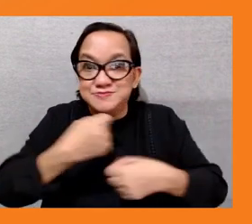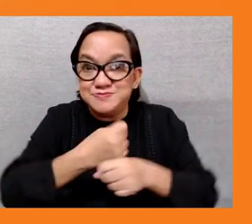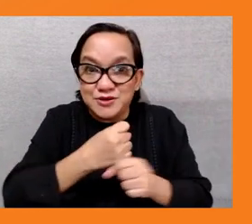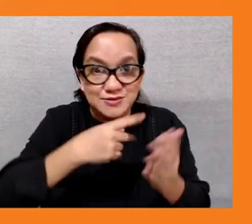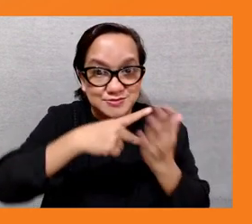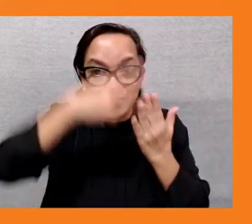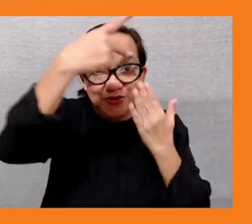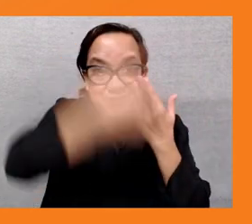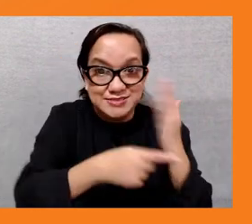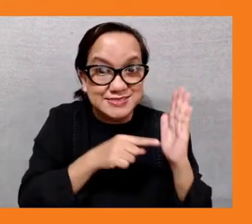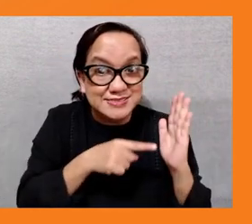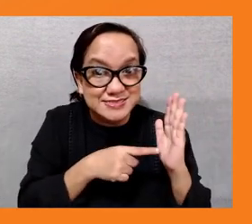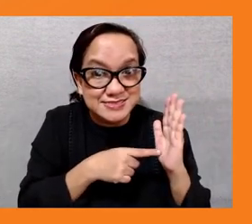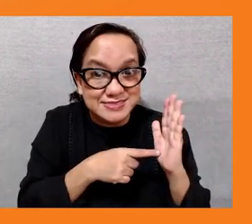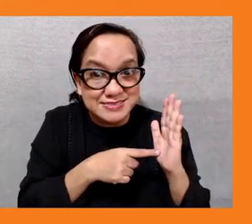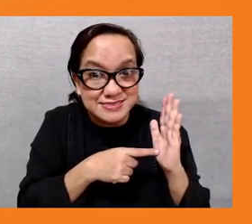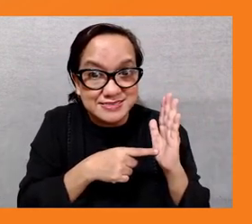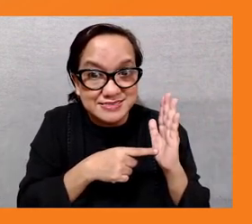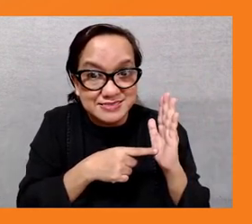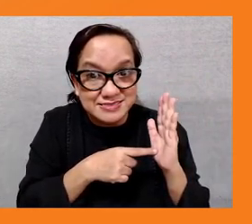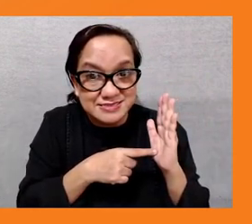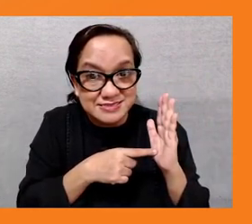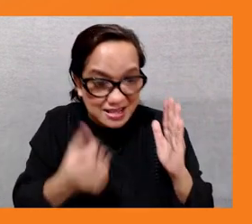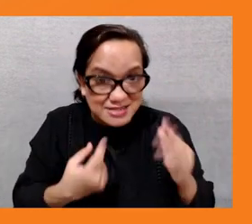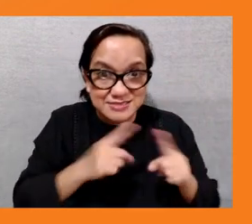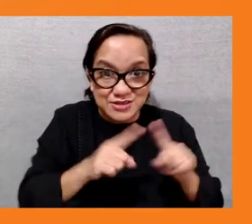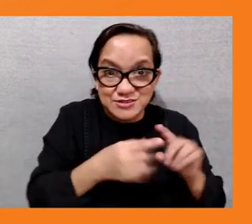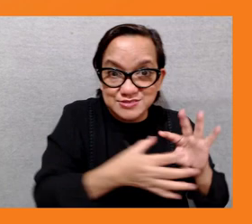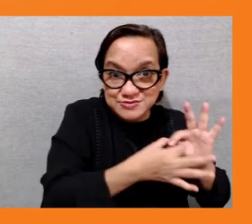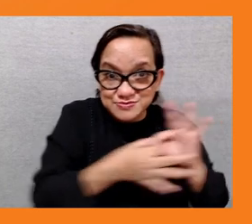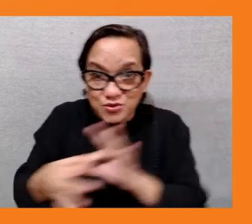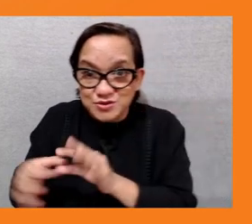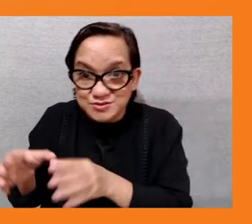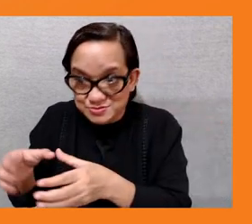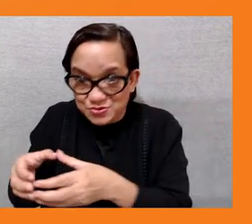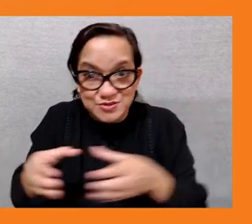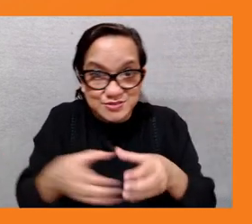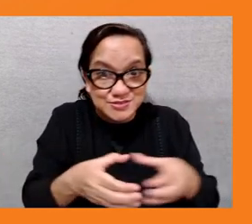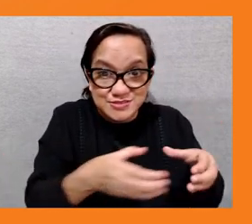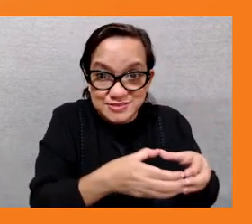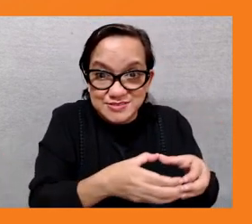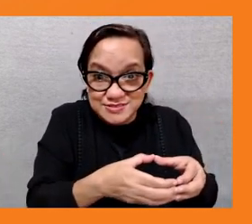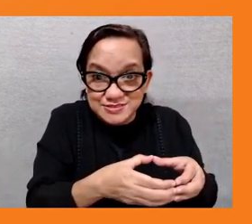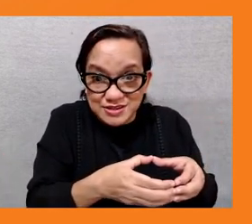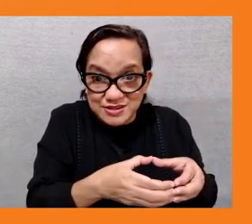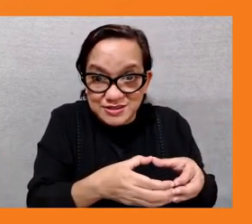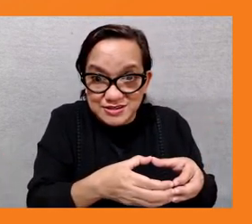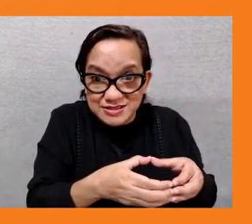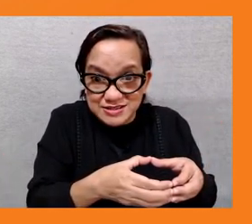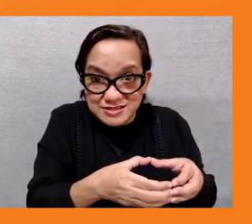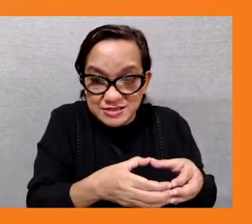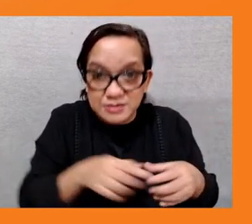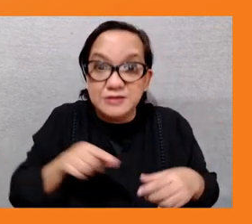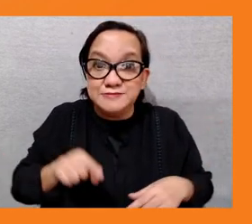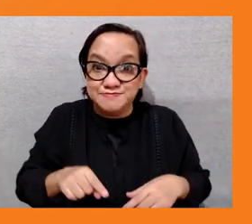academy are often limited so the inter-governmental coordination between national and municipal level is still